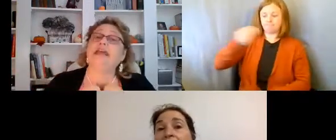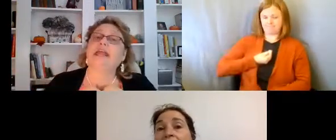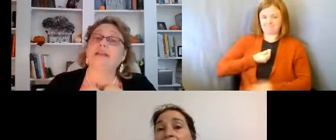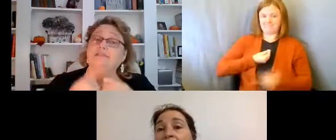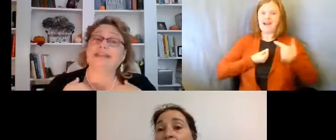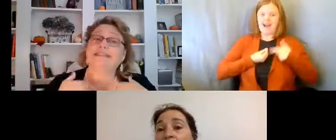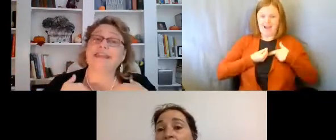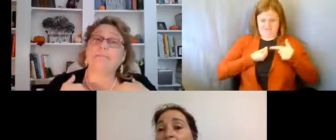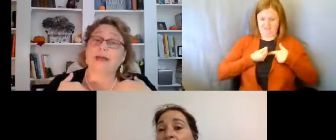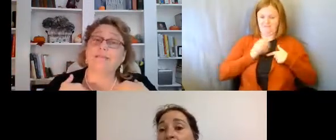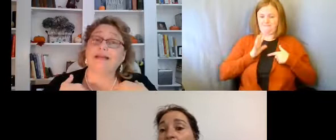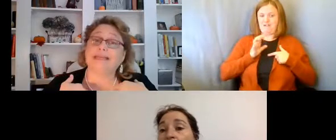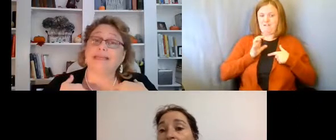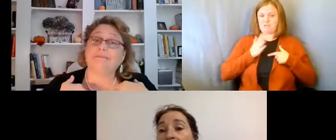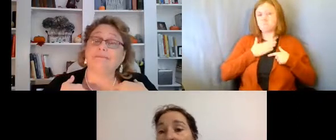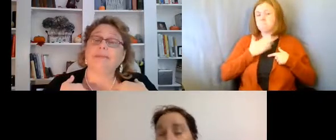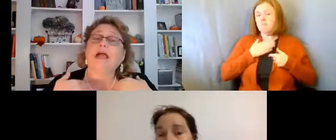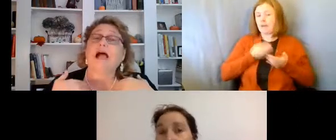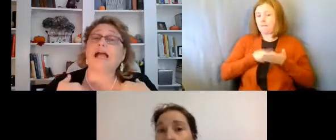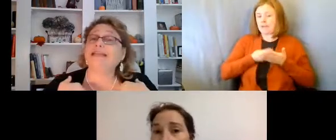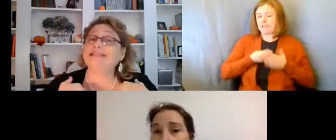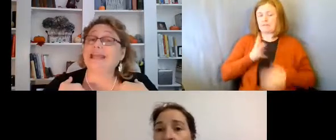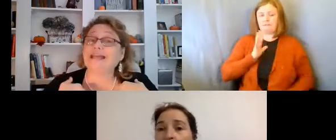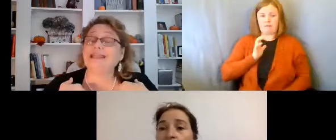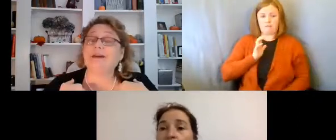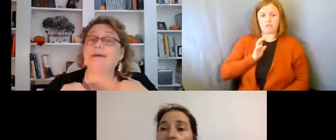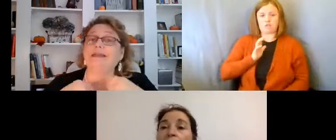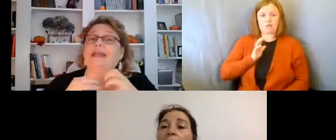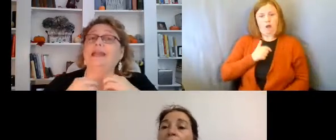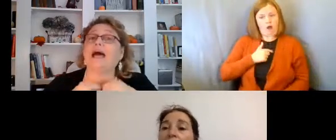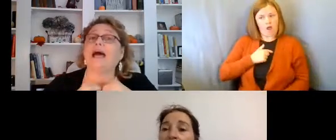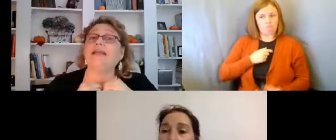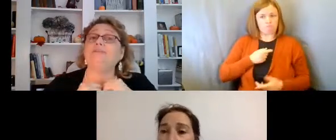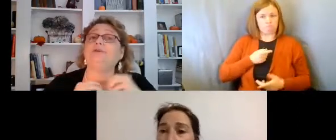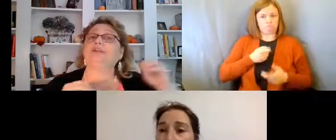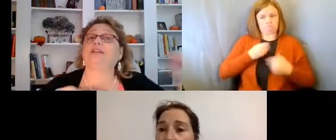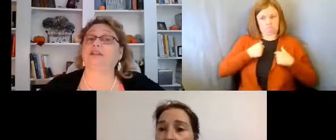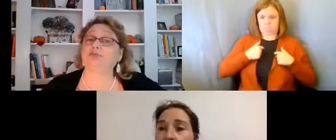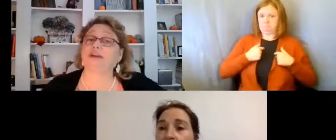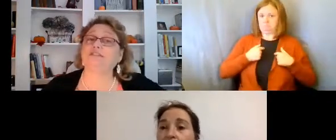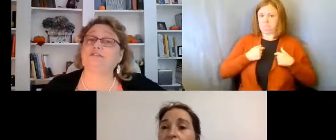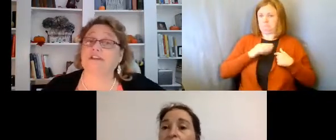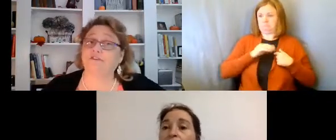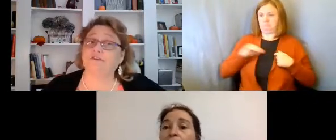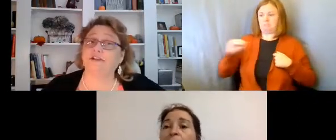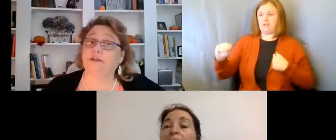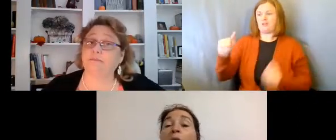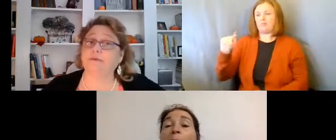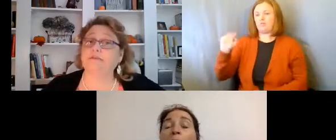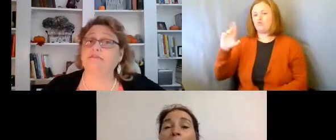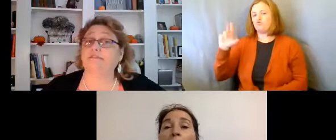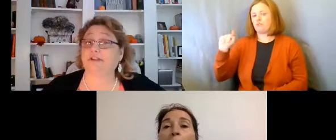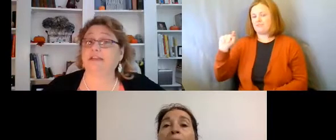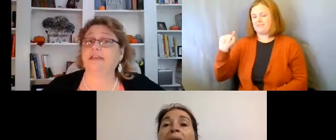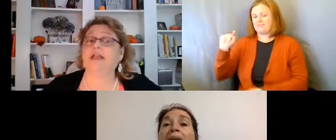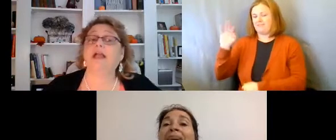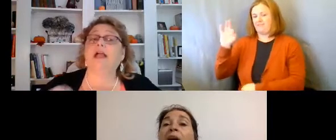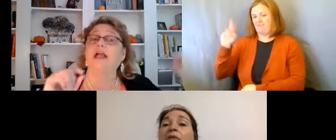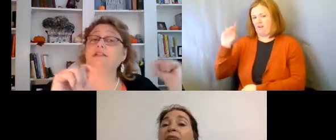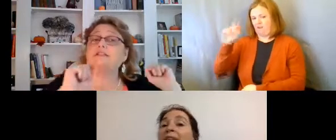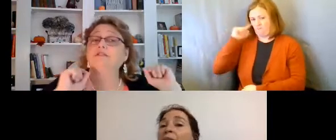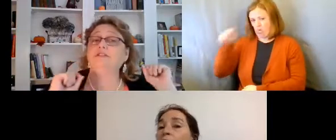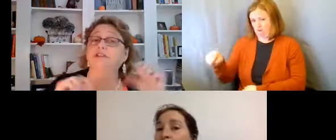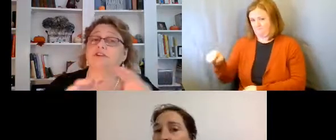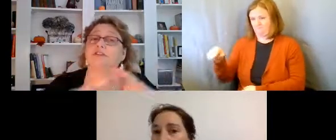then can take. That's now my money. I can take that money, and I can put it in a trust fund for him, right?